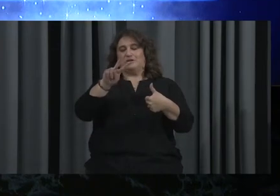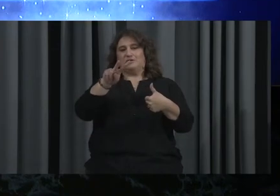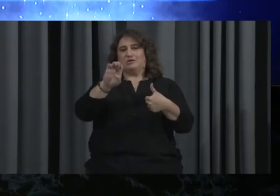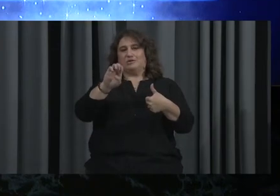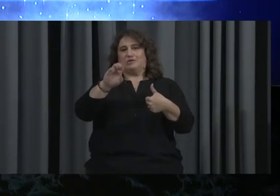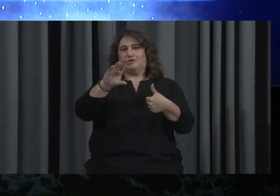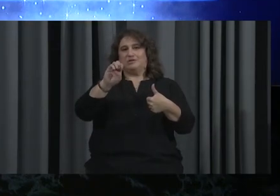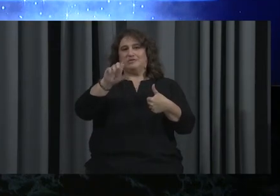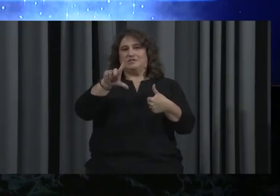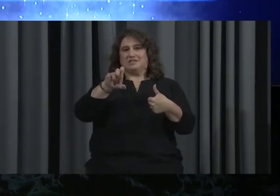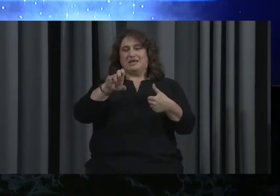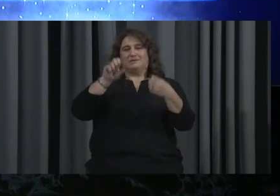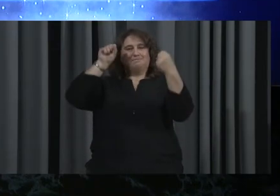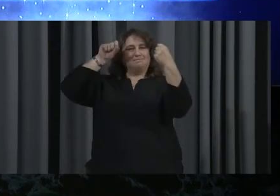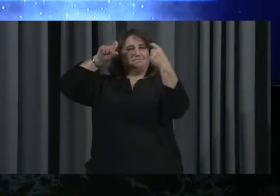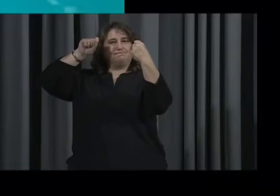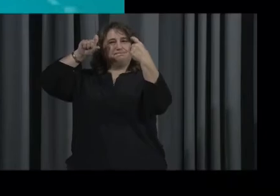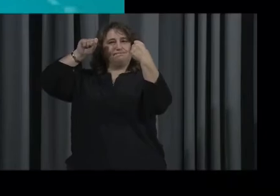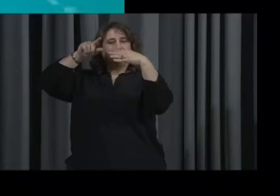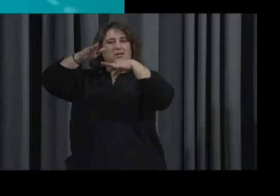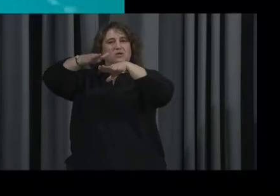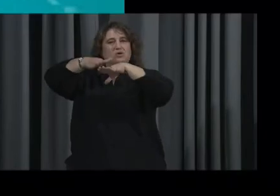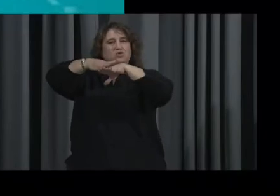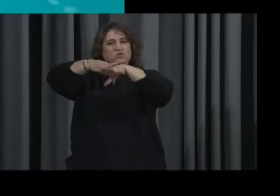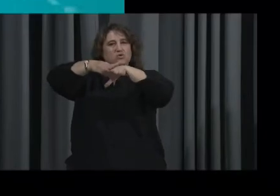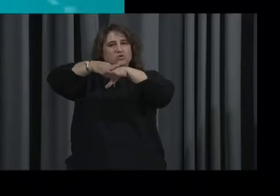more slowly than in the past.